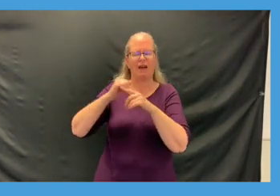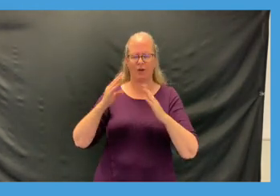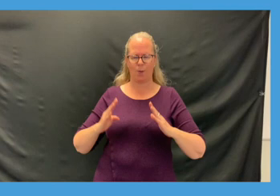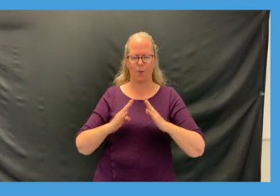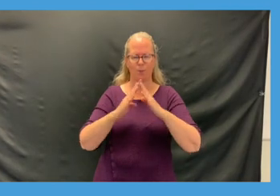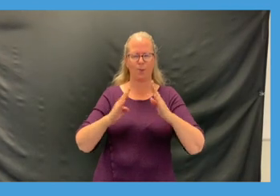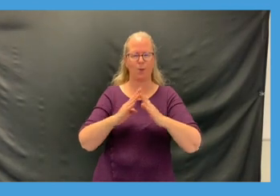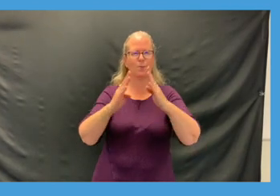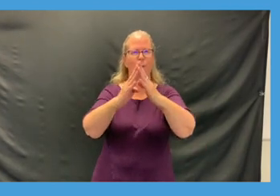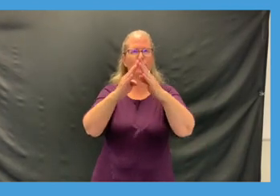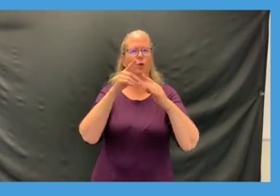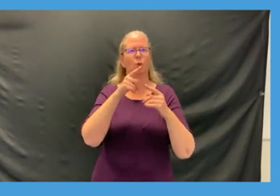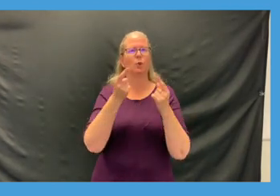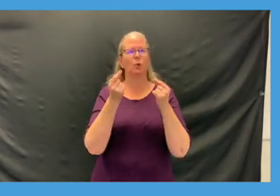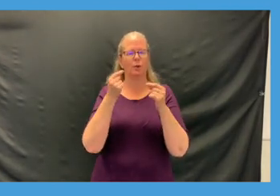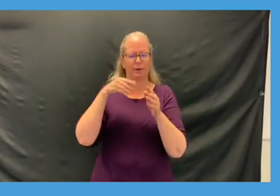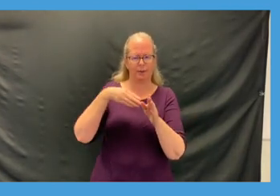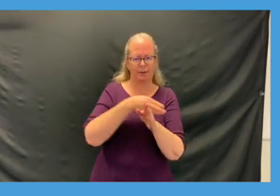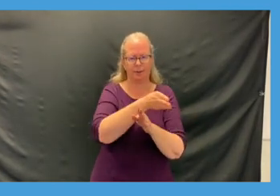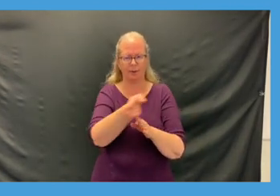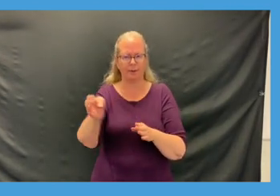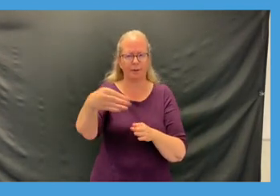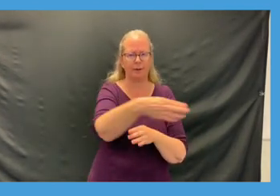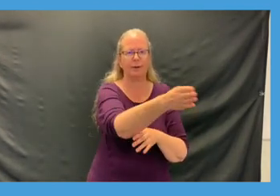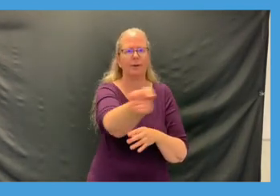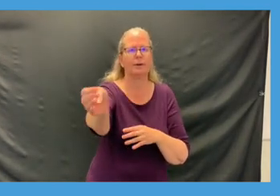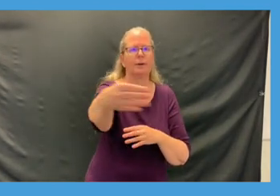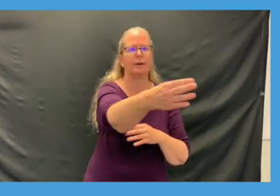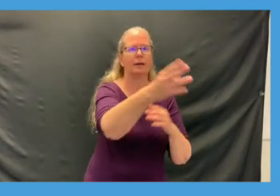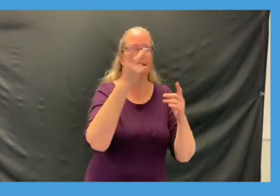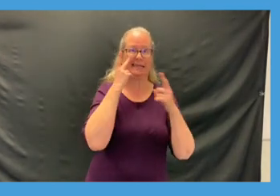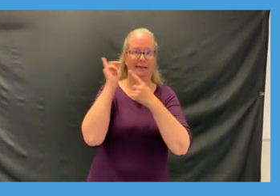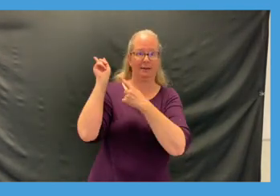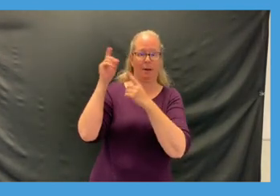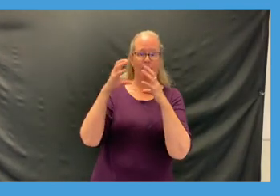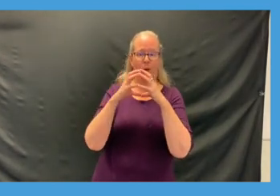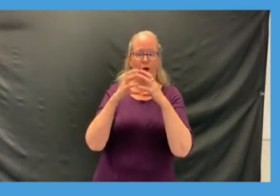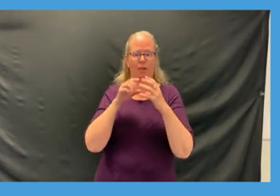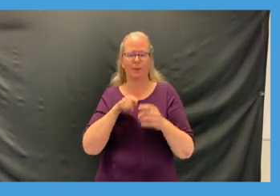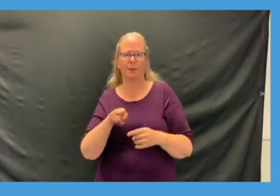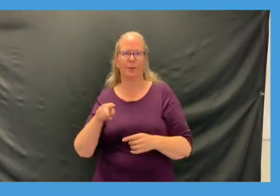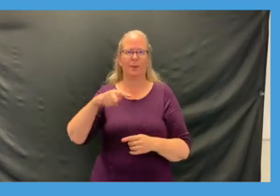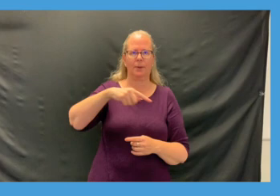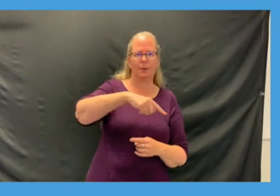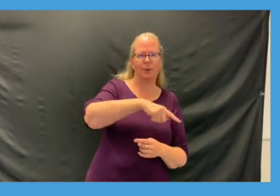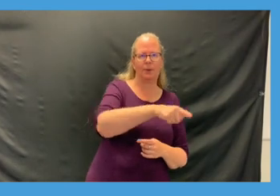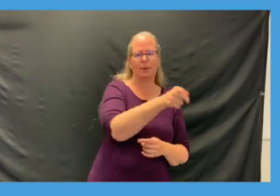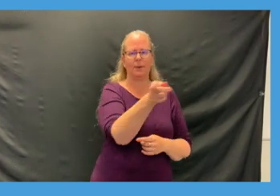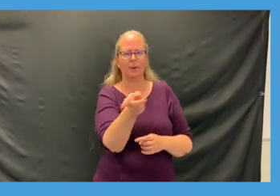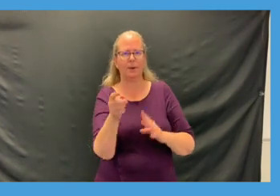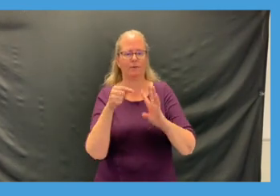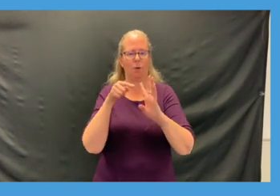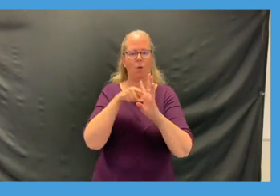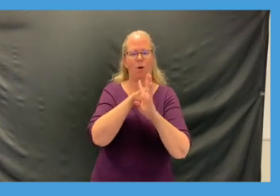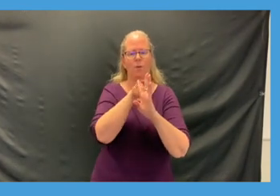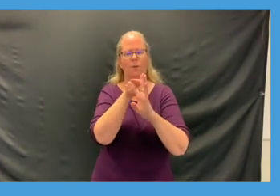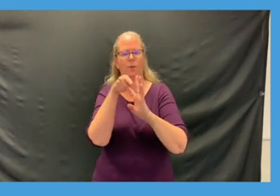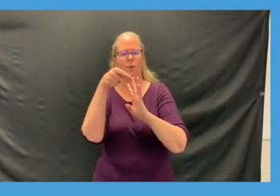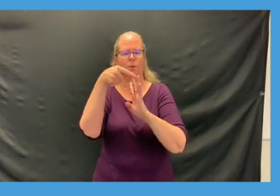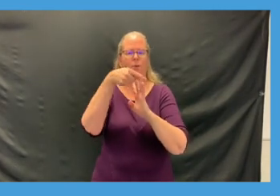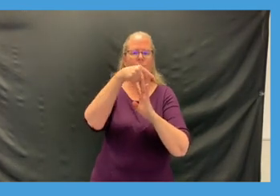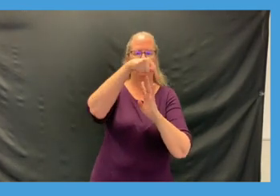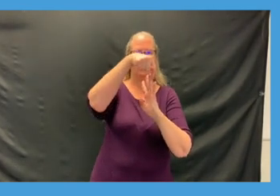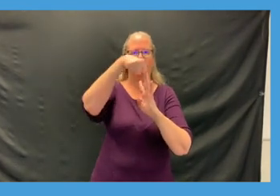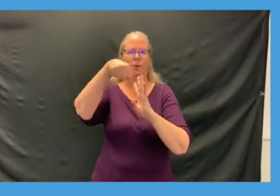you're just gonna do the motion through kind of like you're a snake slithering through the grass so we're gonna dribble around around